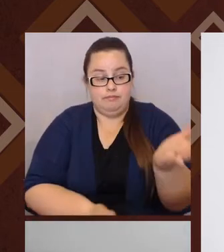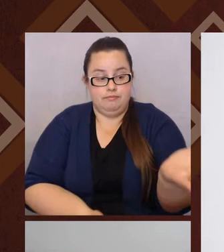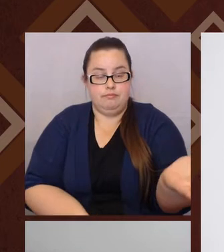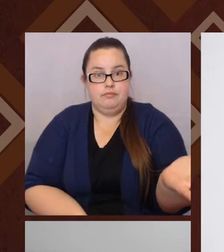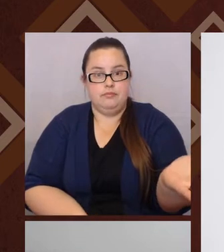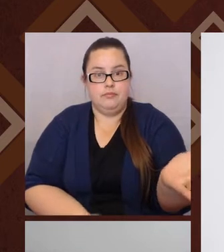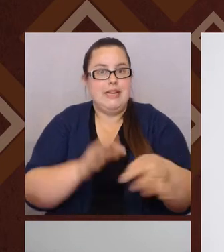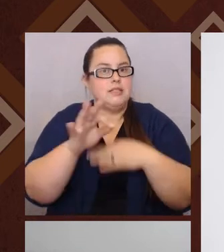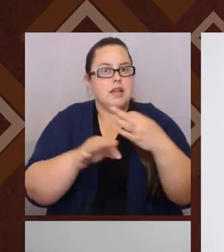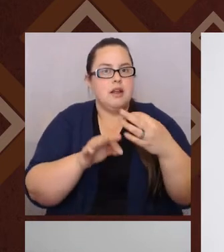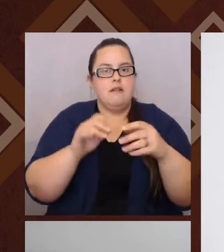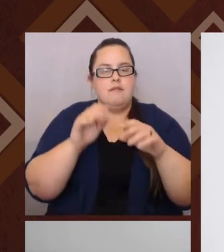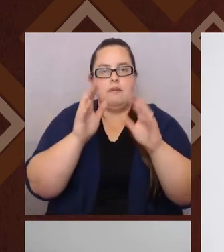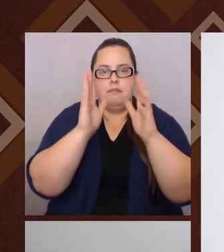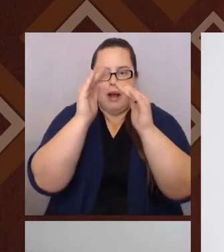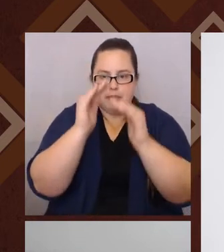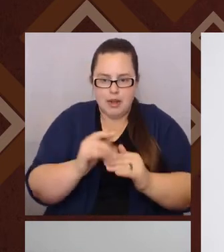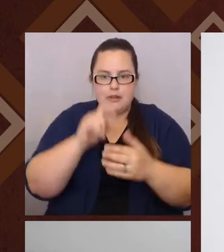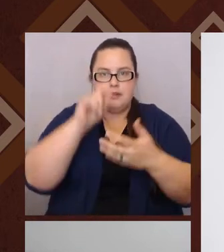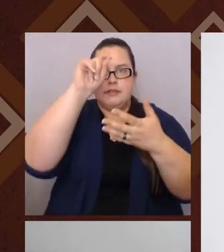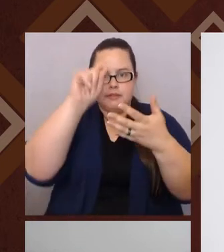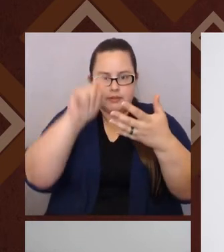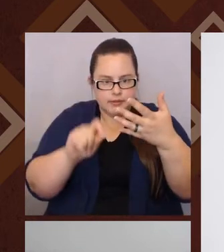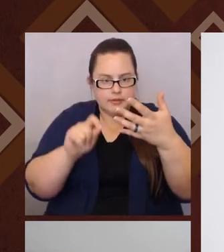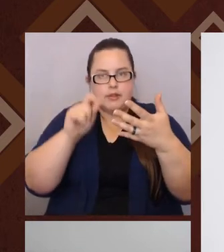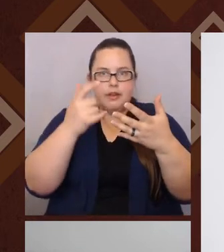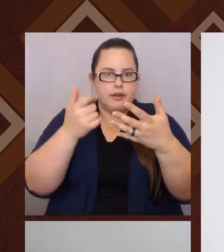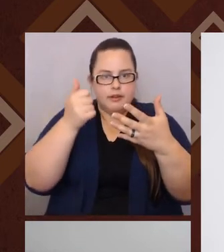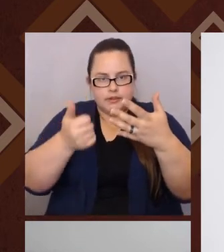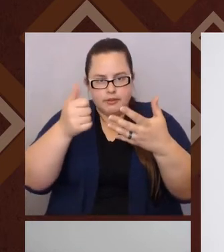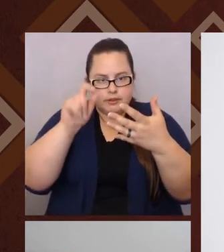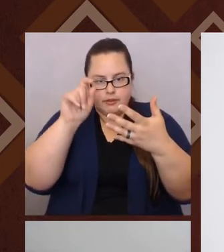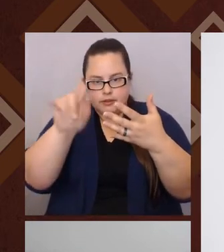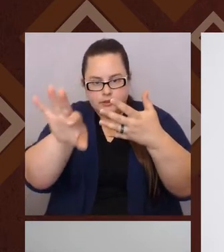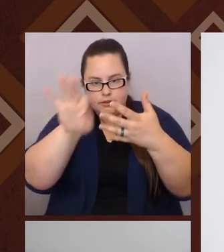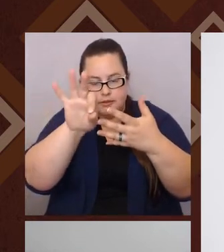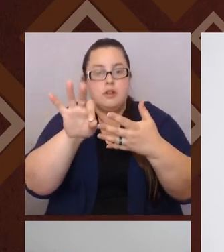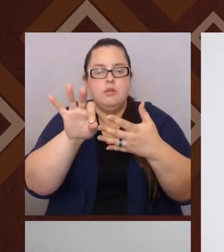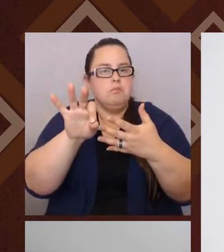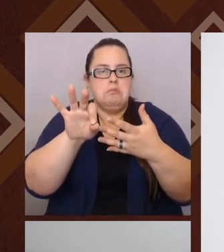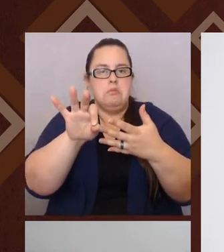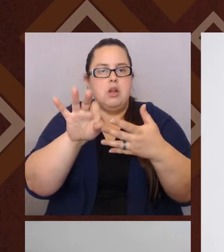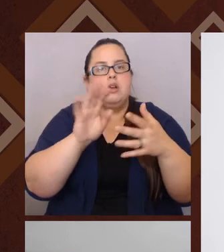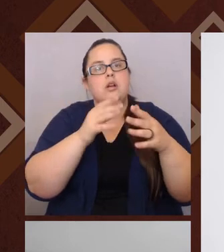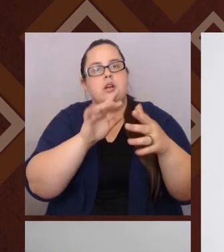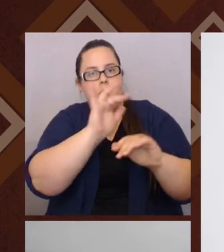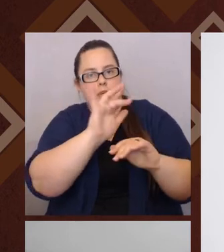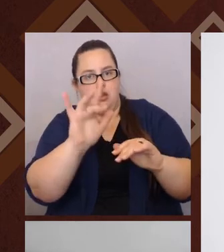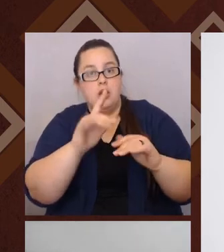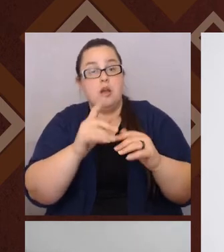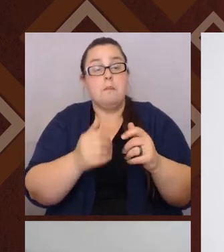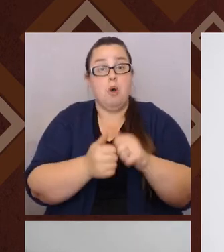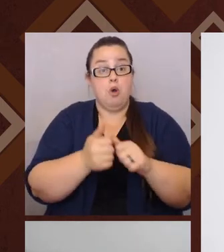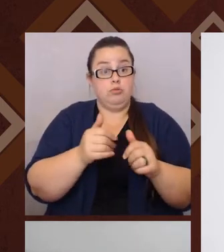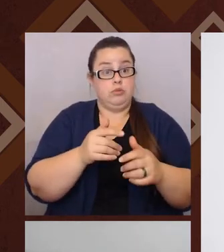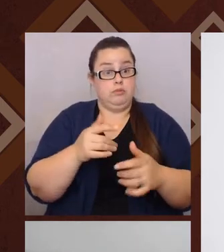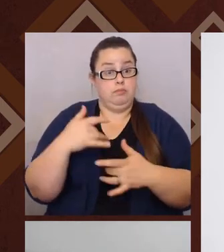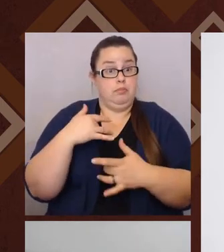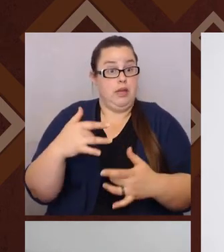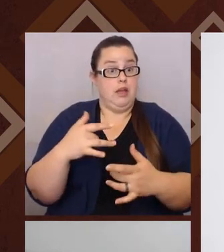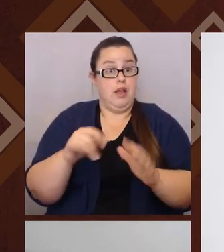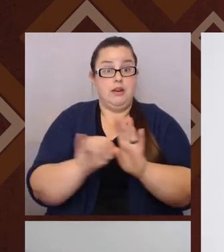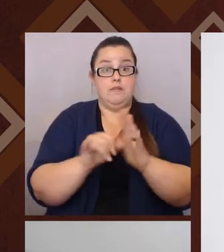rather than a list of choices when they're given a blank people of Mexican descent in the U S most often identify as Mexican.